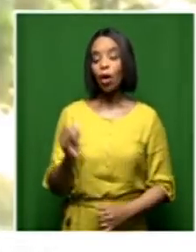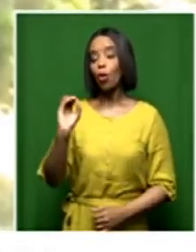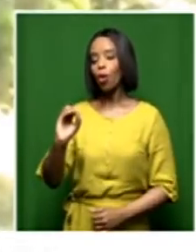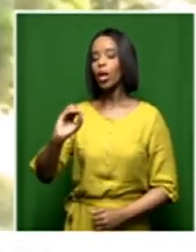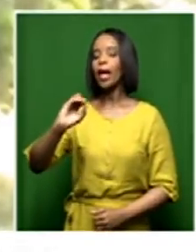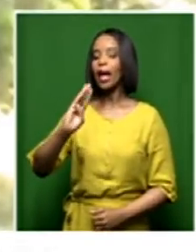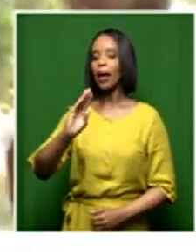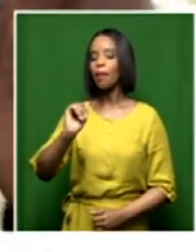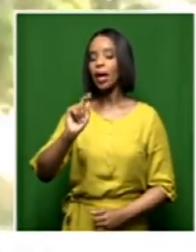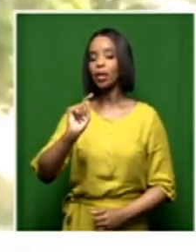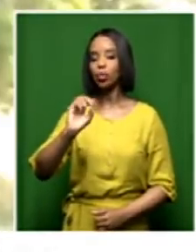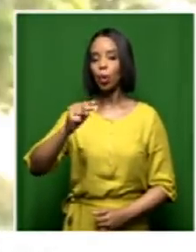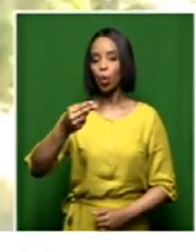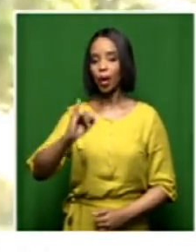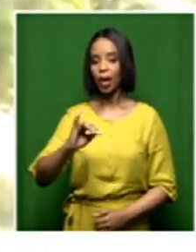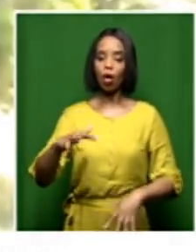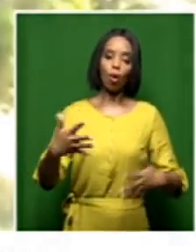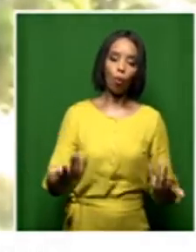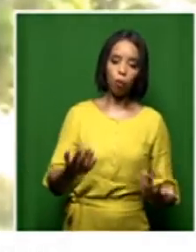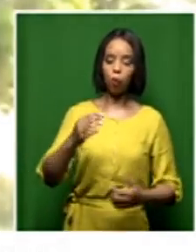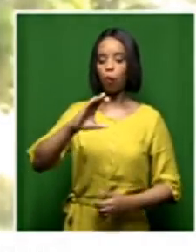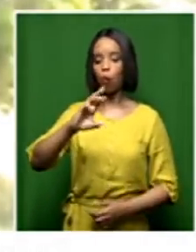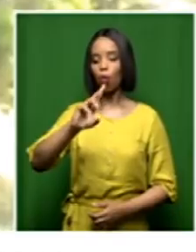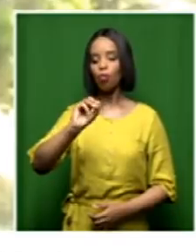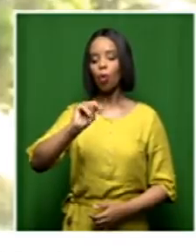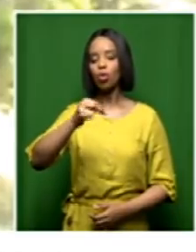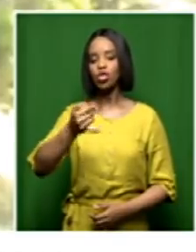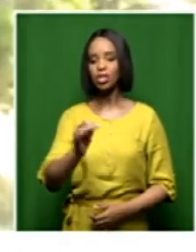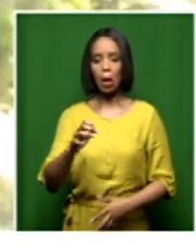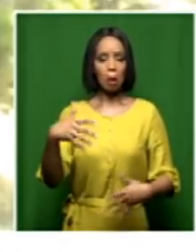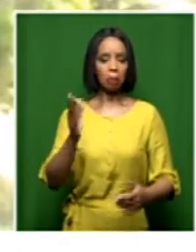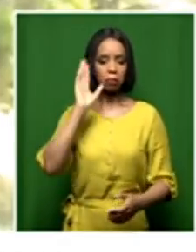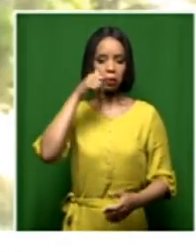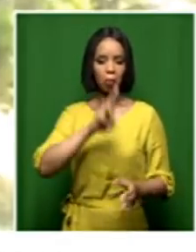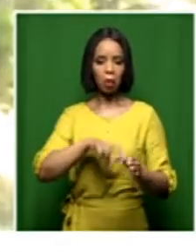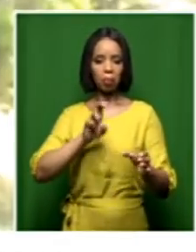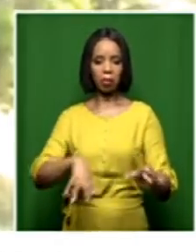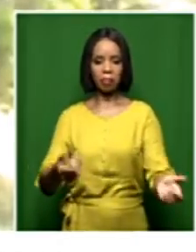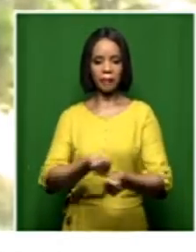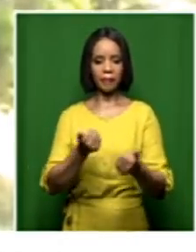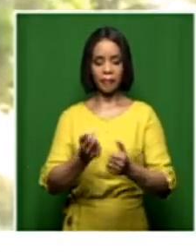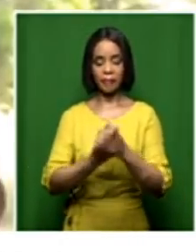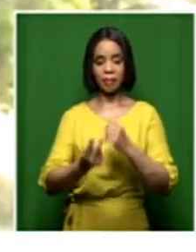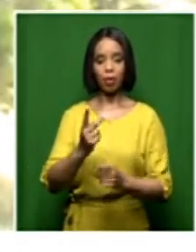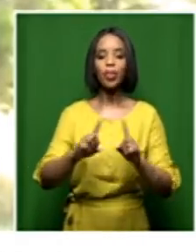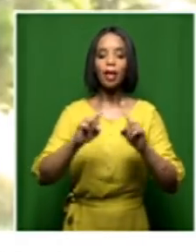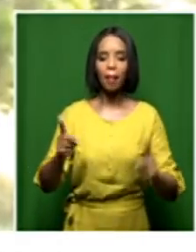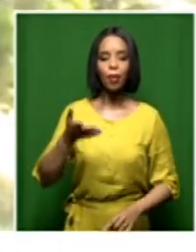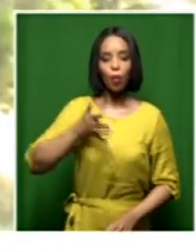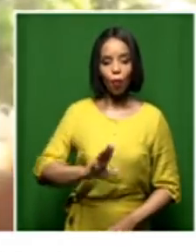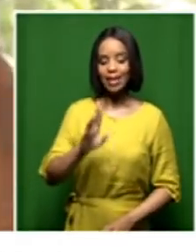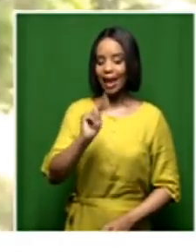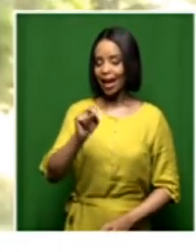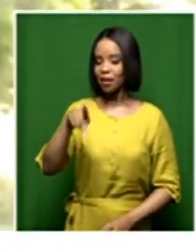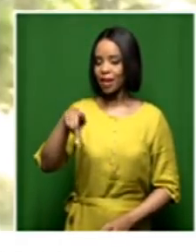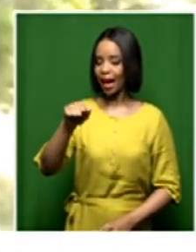or they are gone tomorrow, we must, in the interest of this country, have an NPA that is able to prosecute